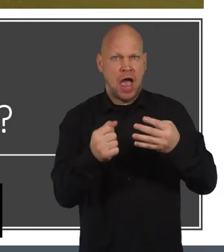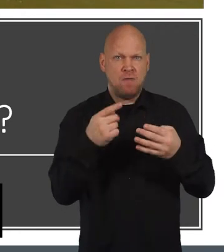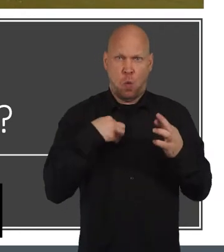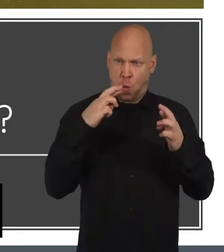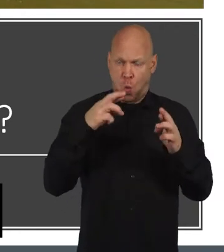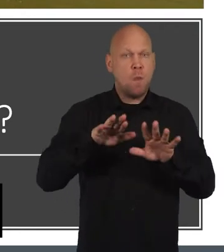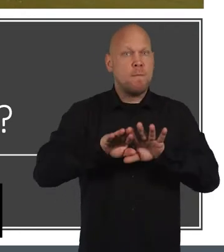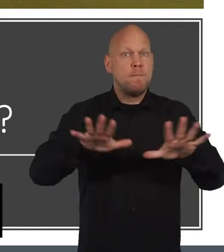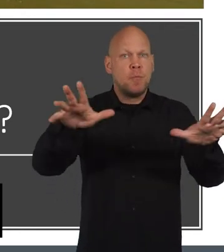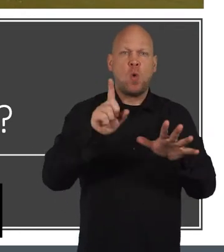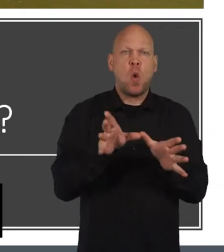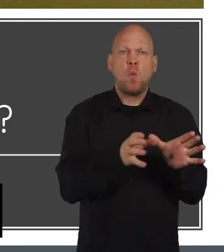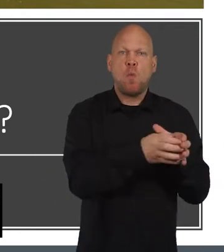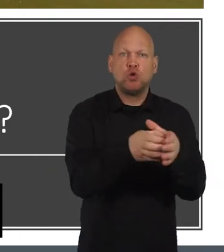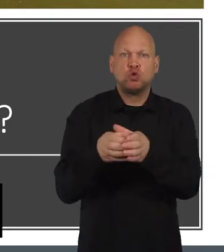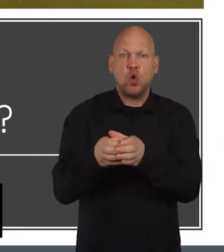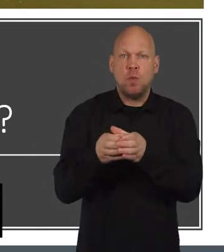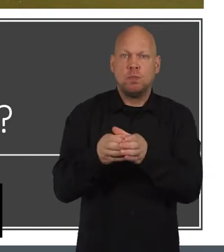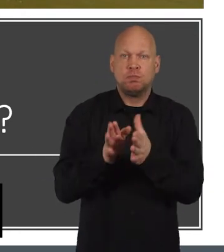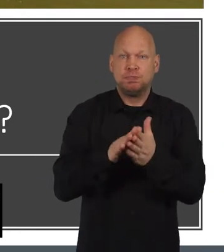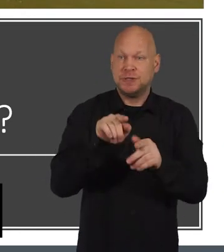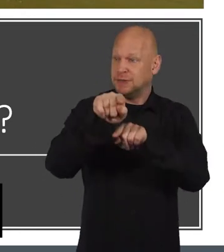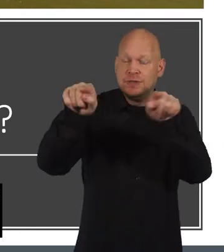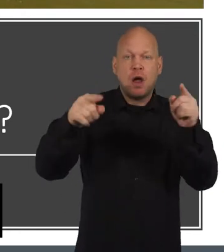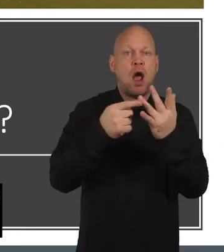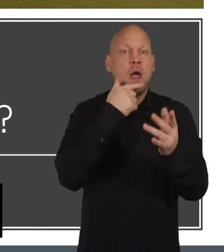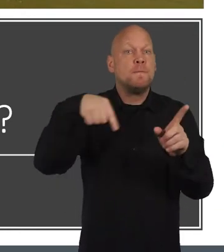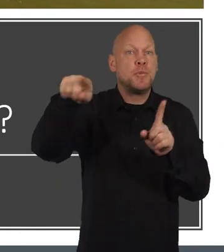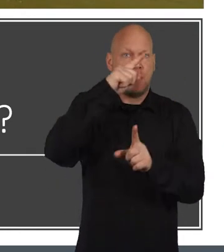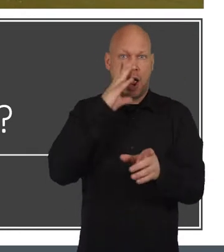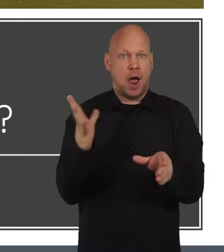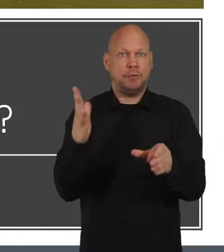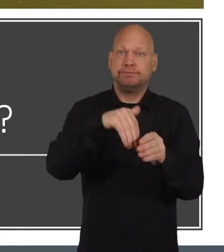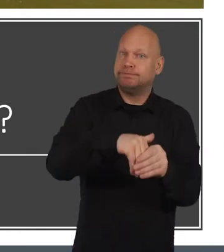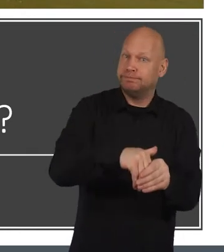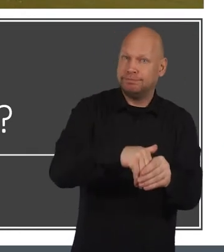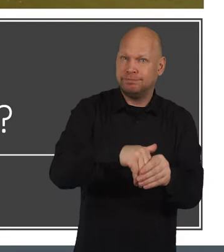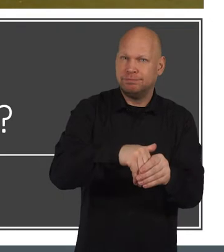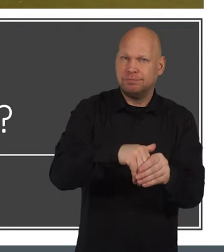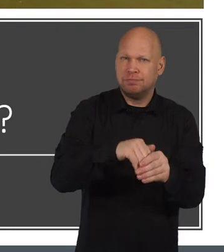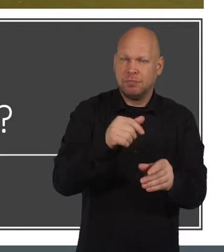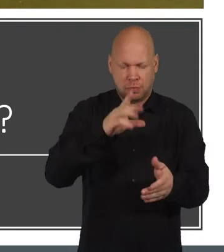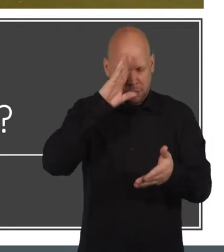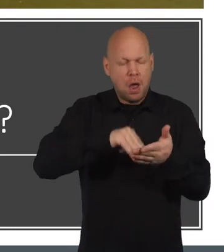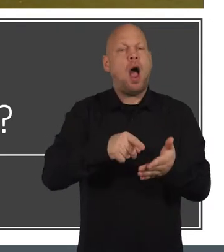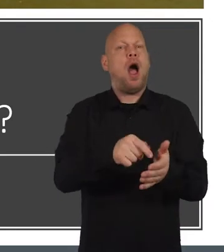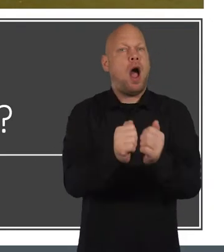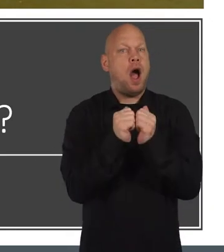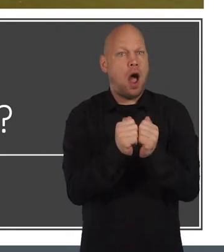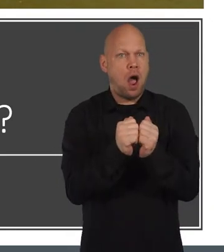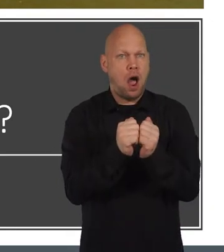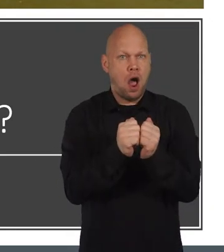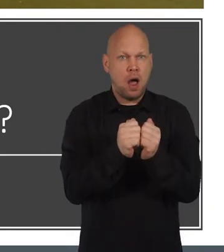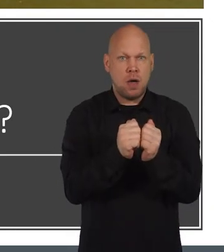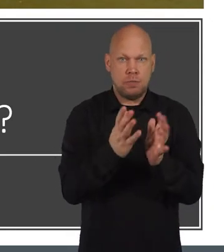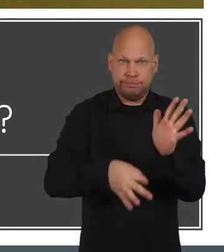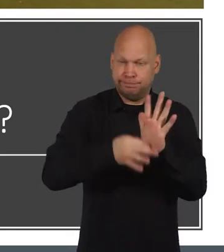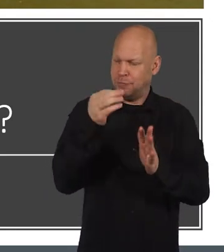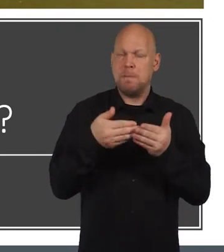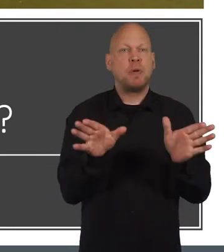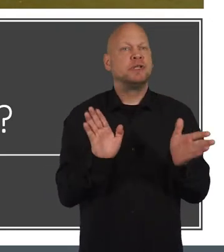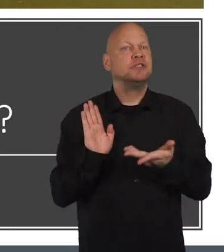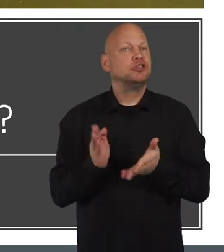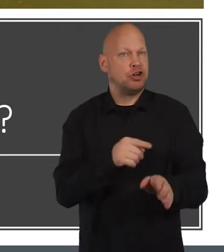hope to get across in this workshop is that your own and other people's experiences are valid and valuable in helping to improve public